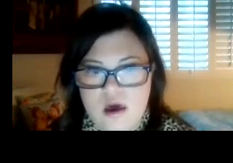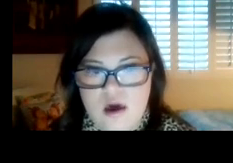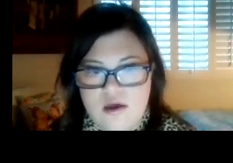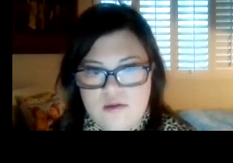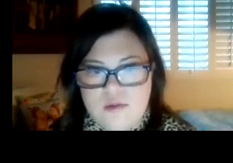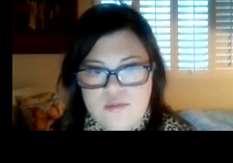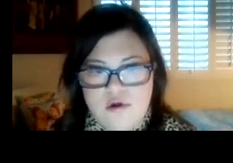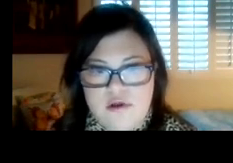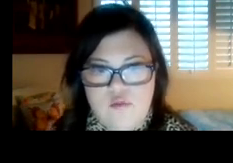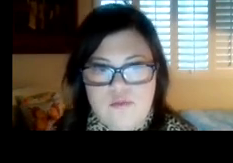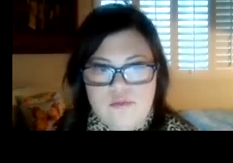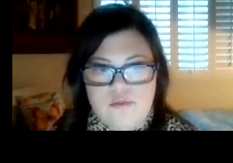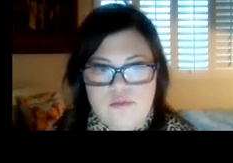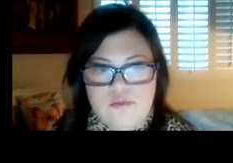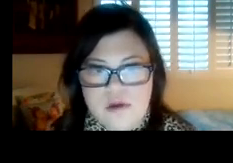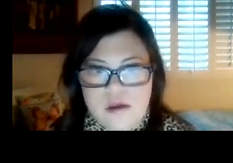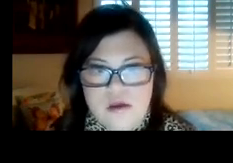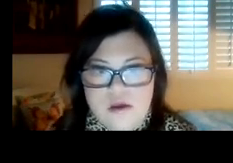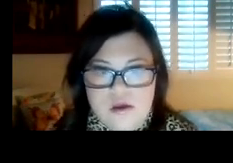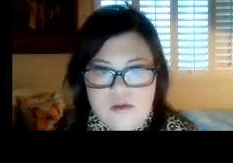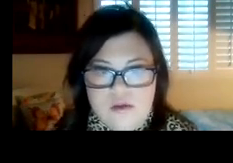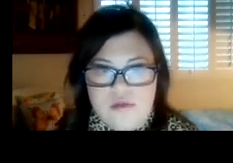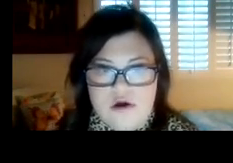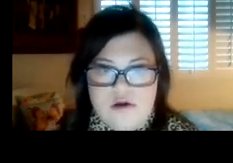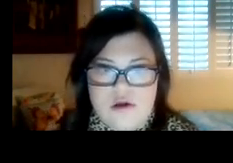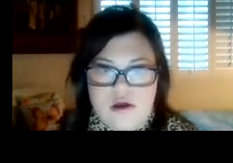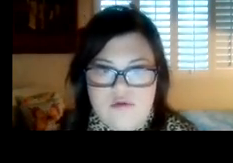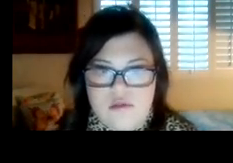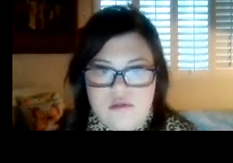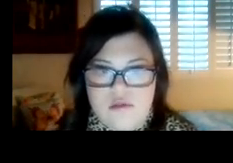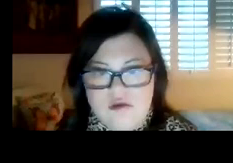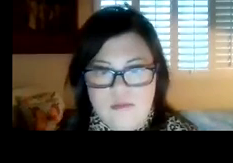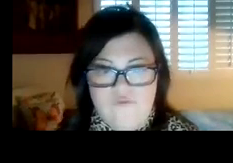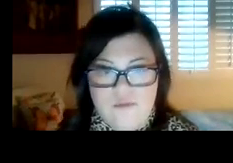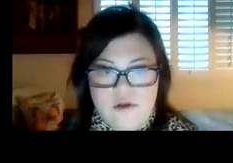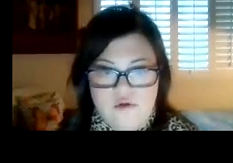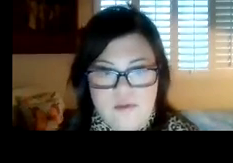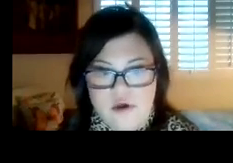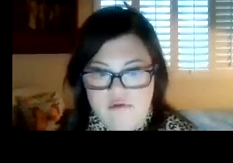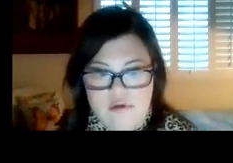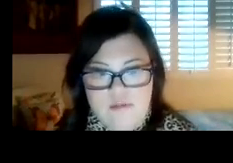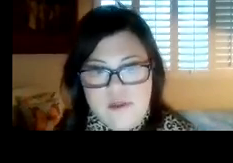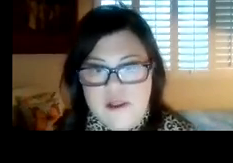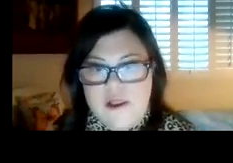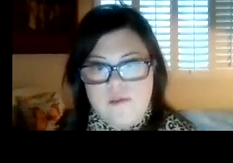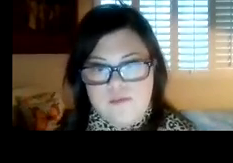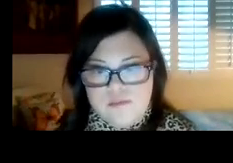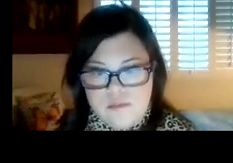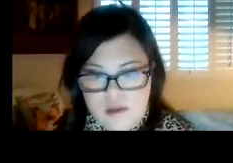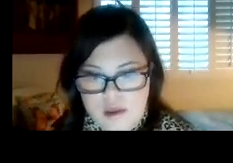I am a person with Down syndrome, but I don't know if that stopped me from fulfilling my dreams.